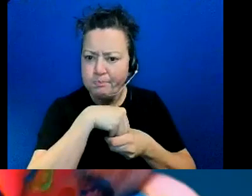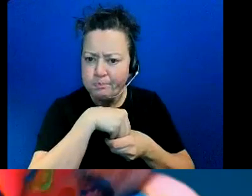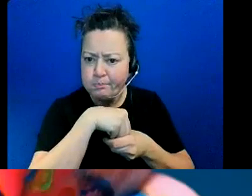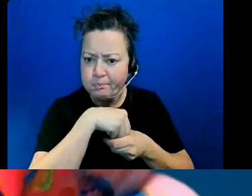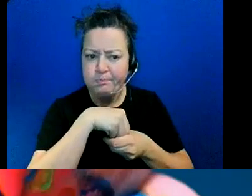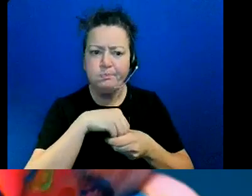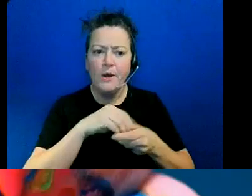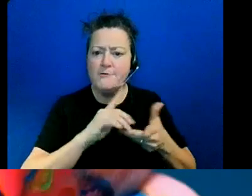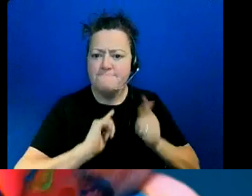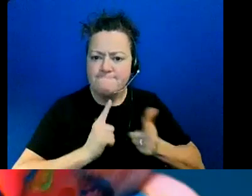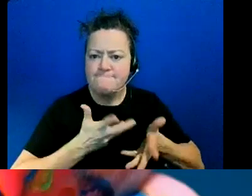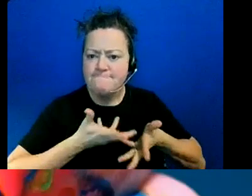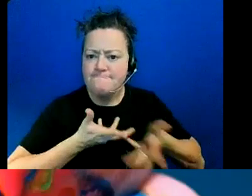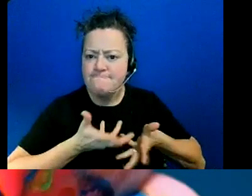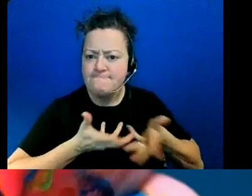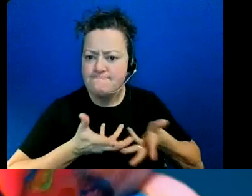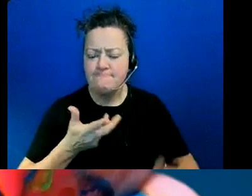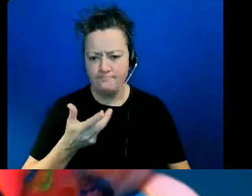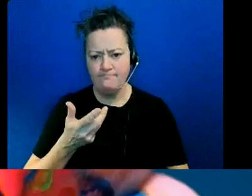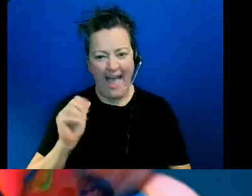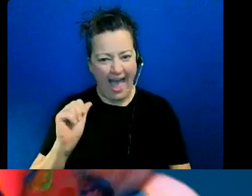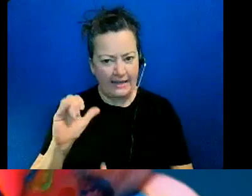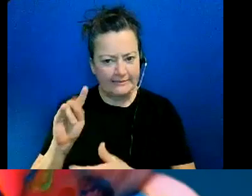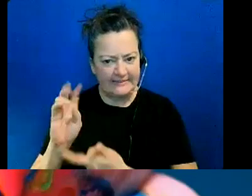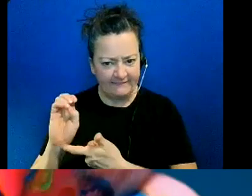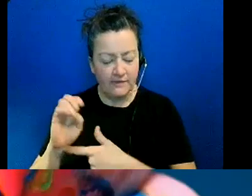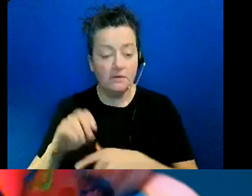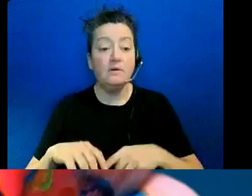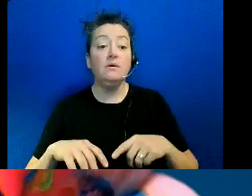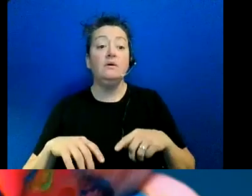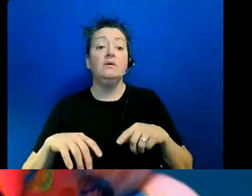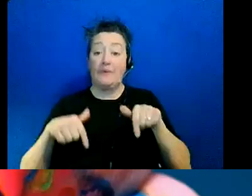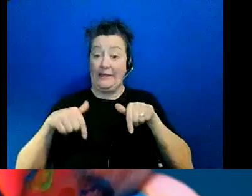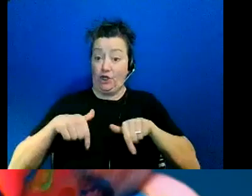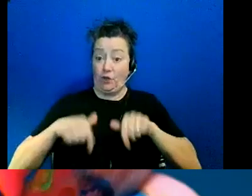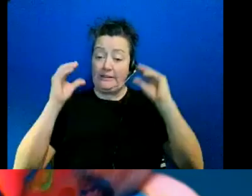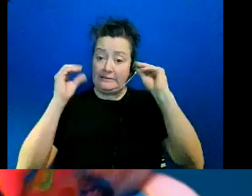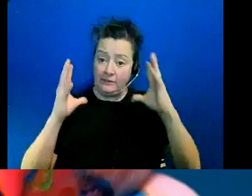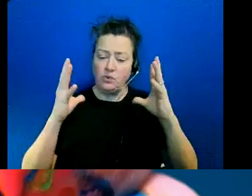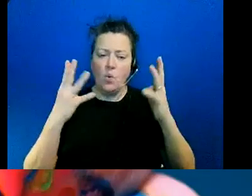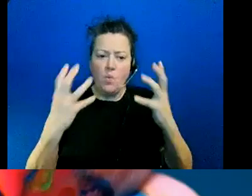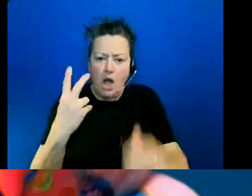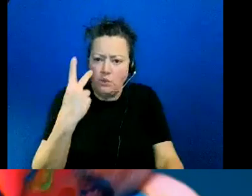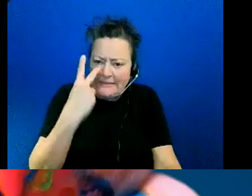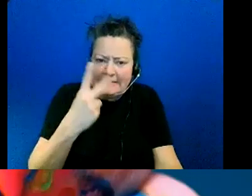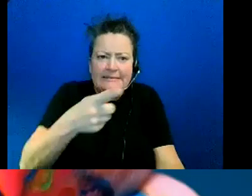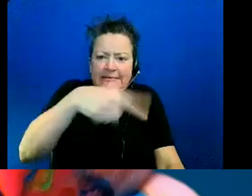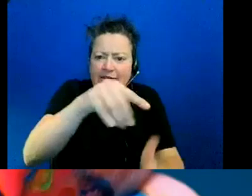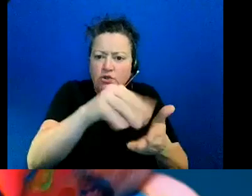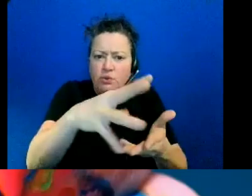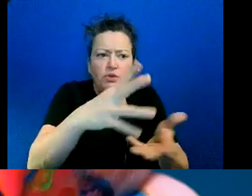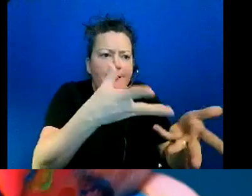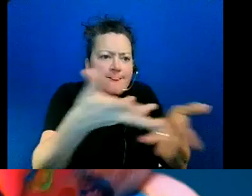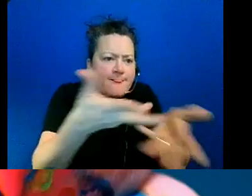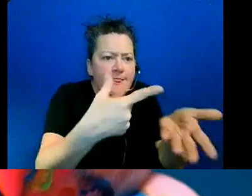what we like to see in the classroom is students you know engaging and participating and talking to each other